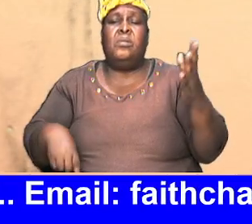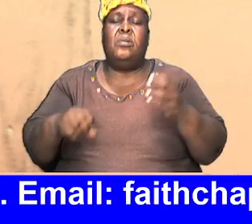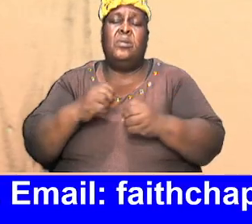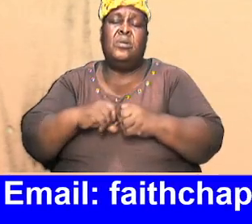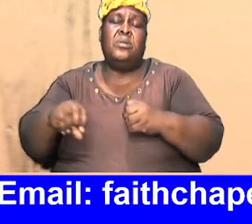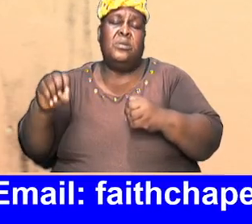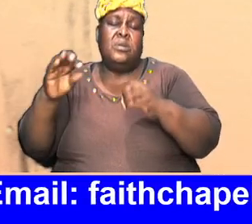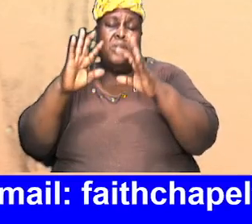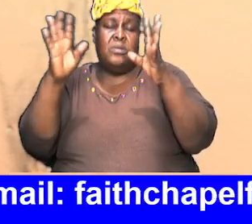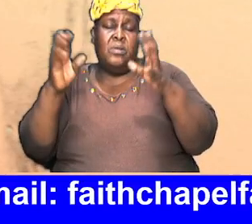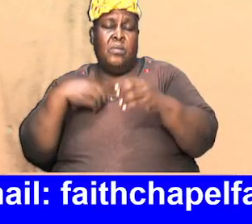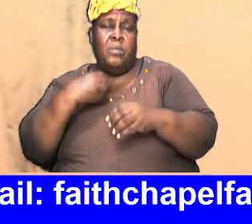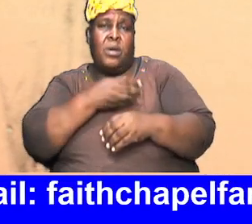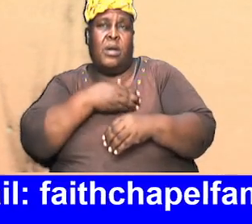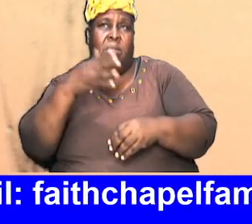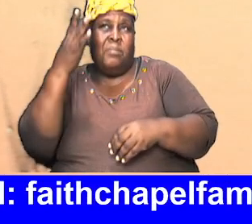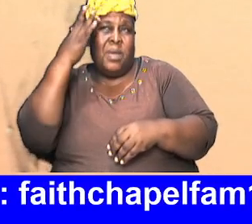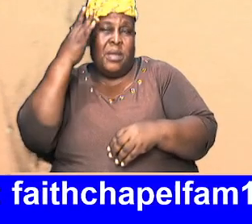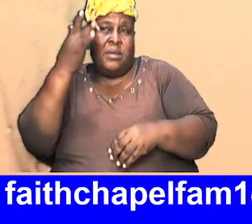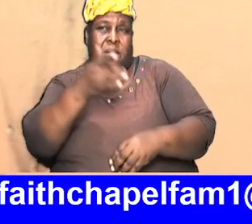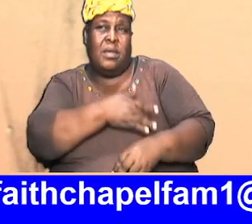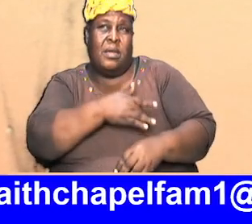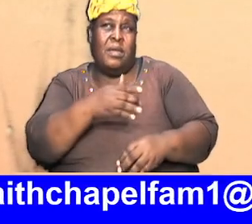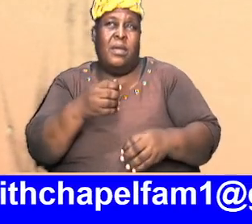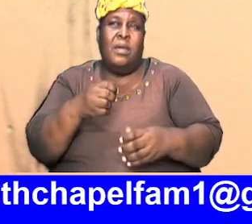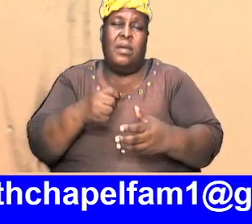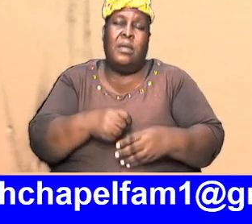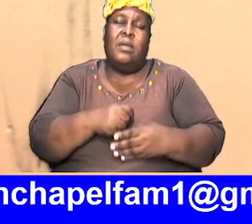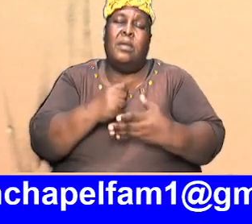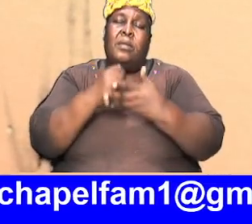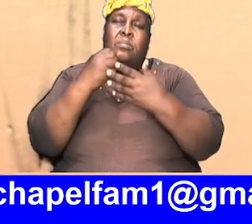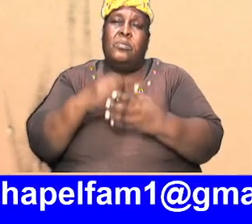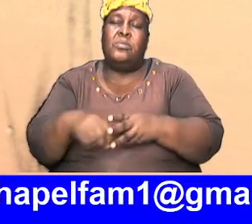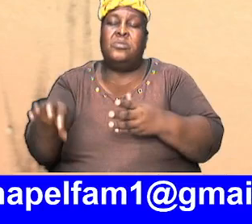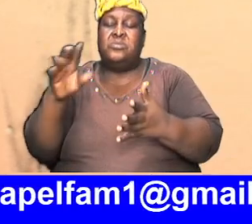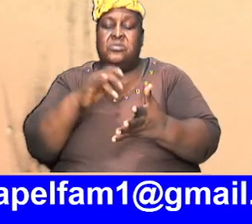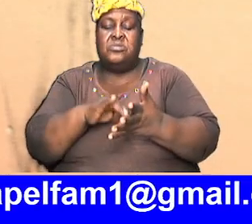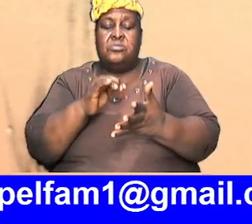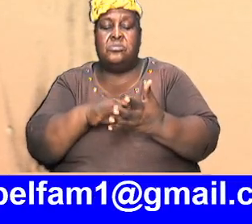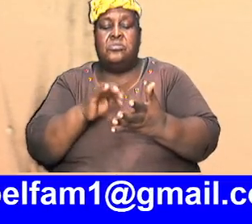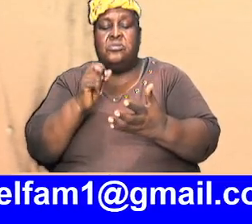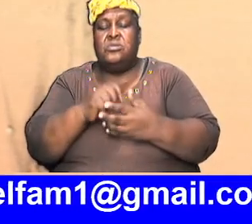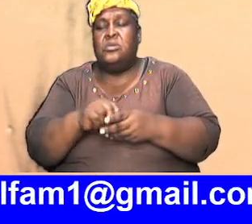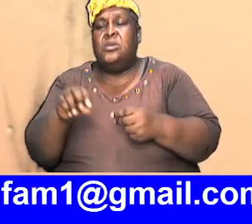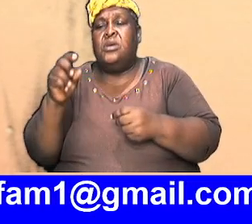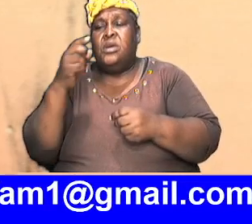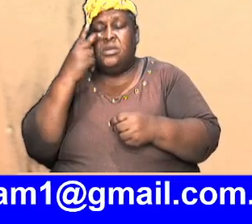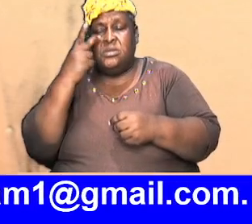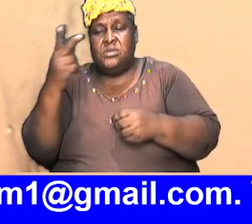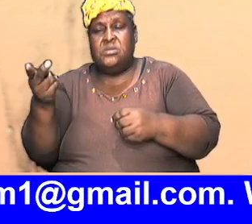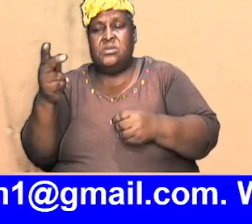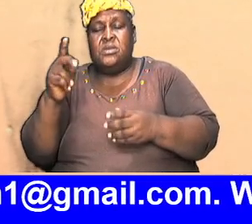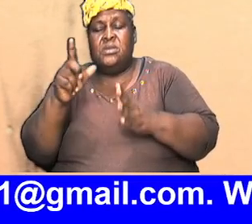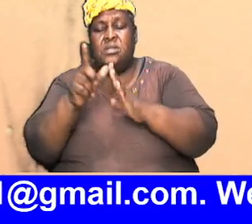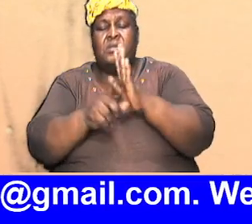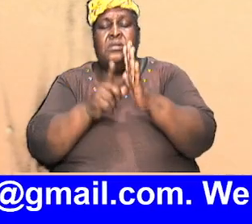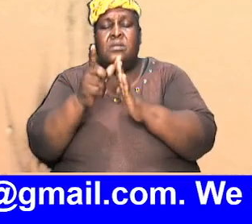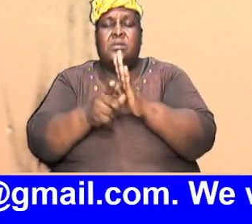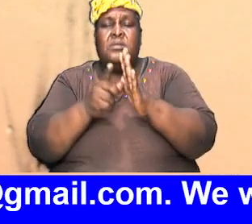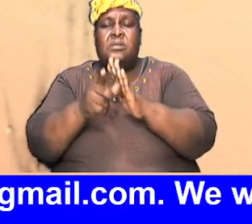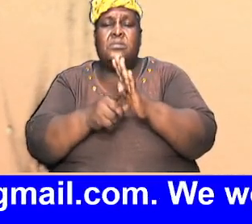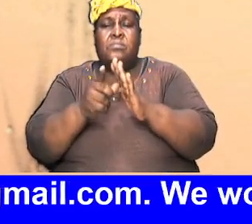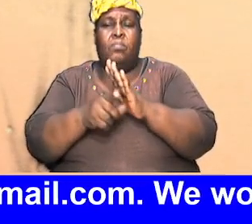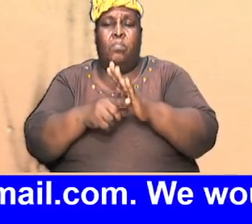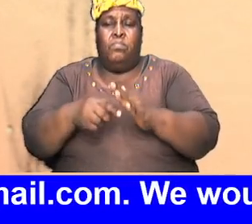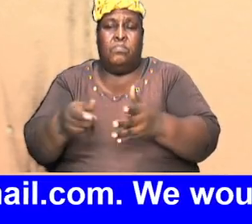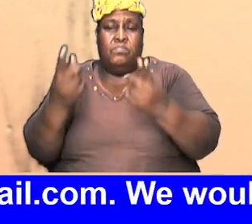our minds and our hearts help us to extract as much as we can extract and to see the lessons that